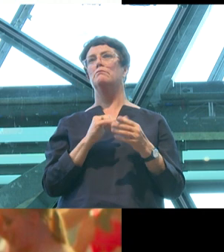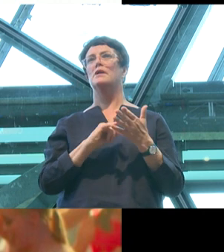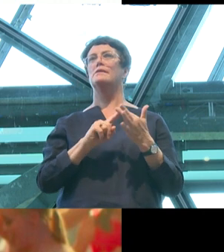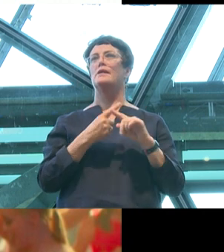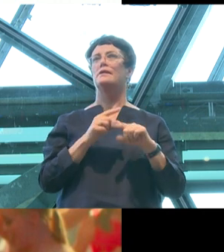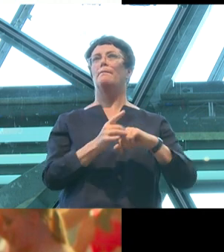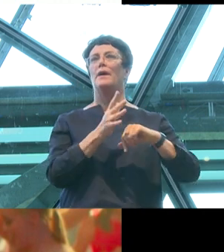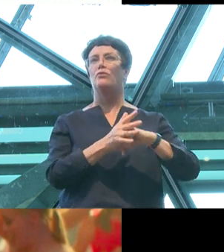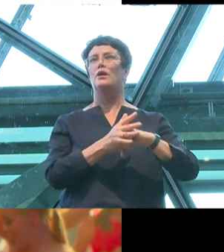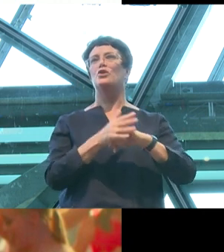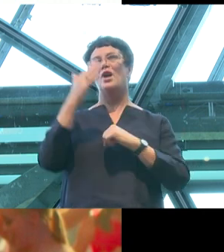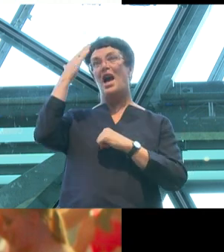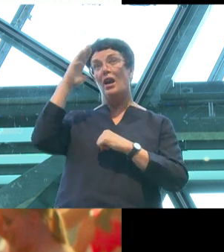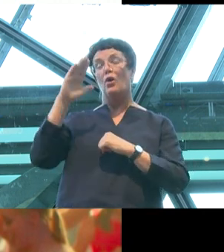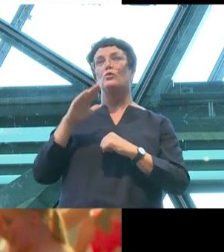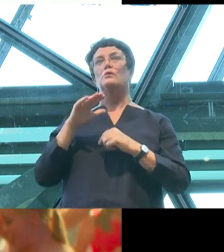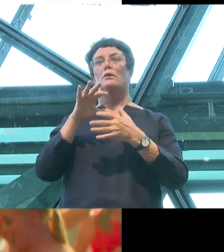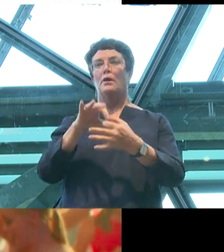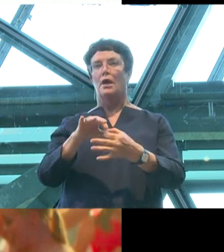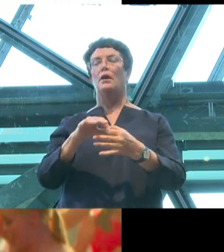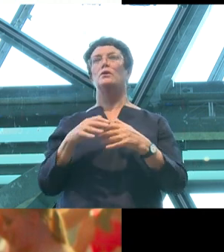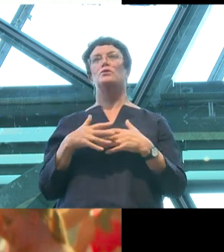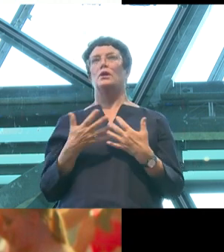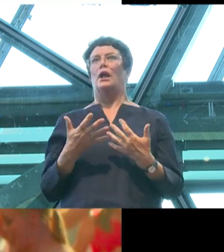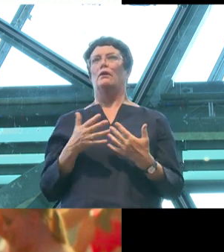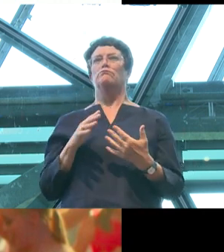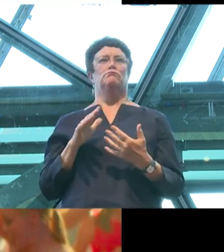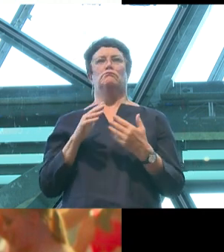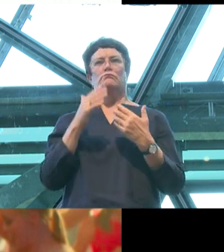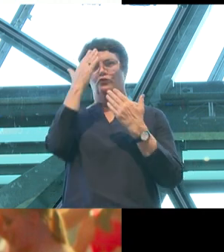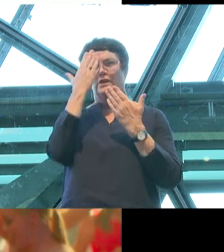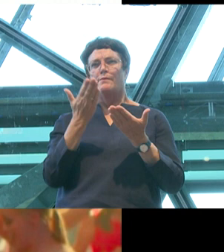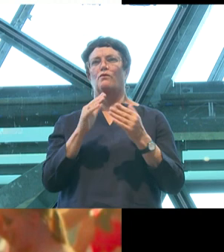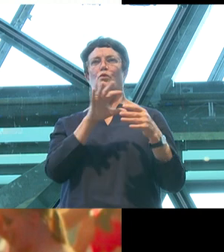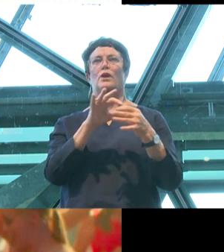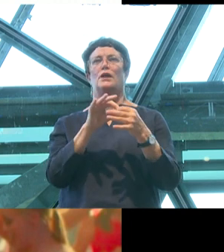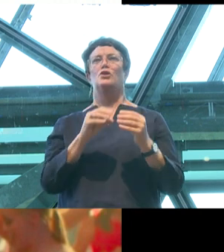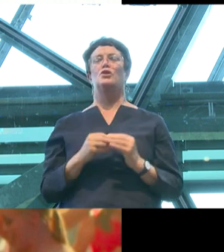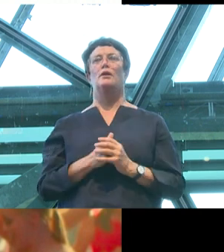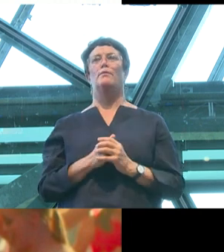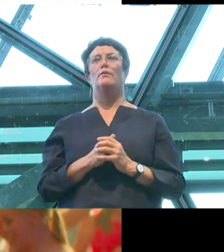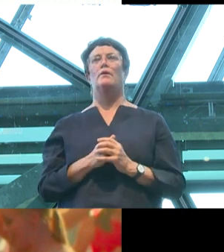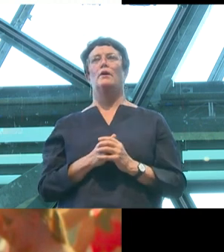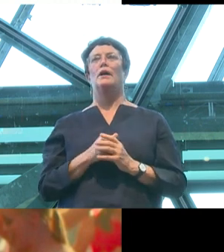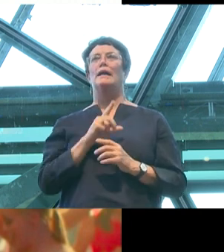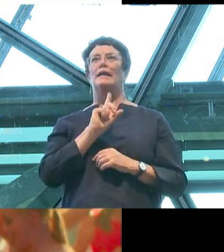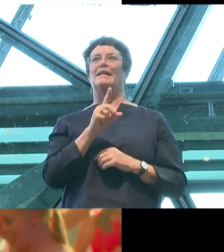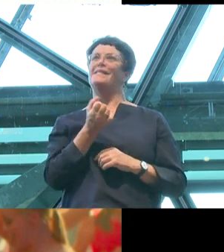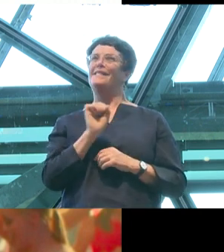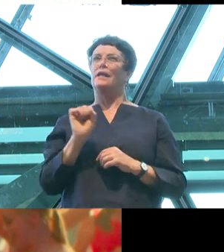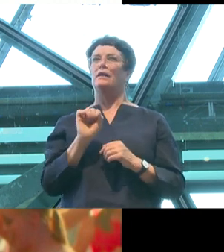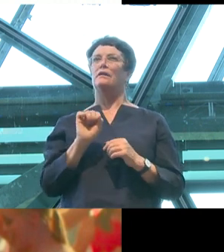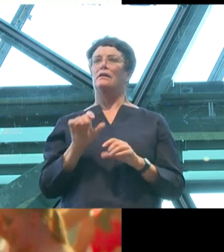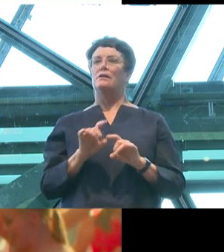in the most respectable and traditional of relationships, we are not necessarily comfortable with the idea of young